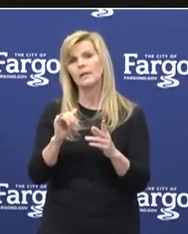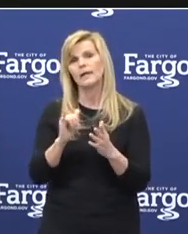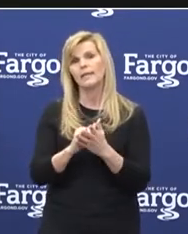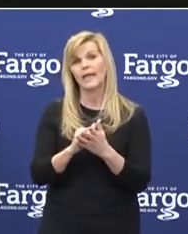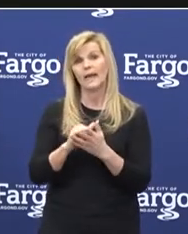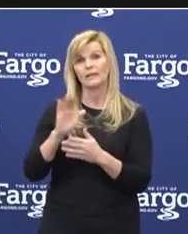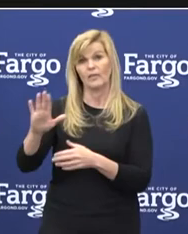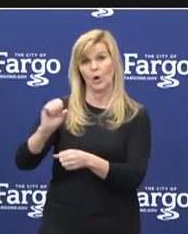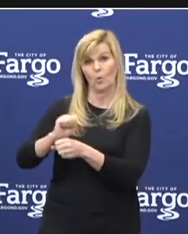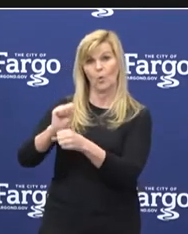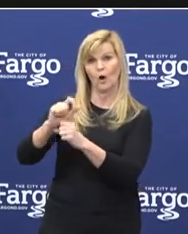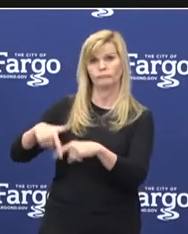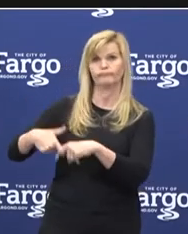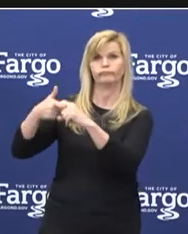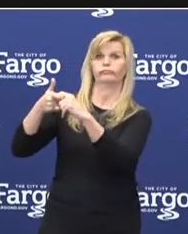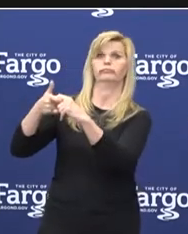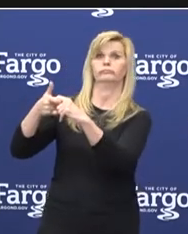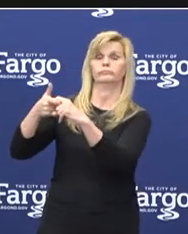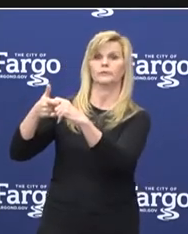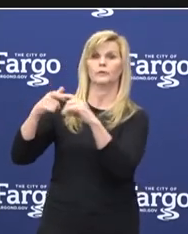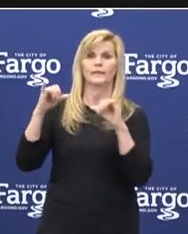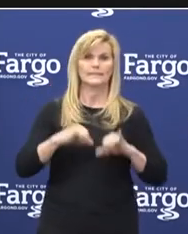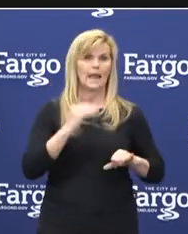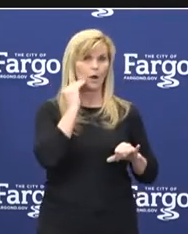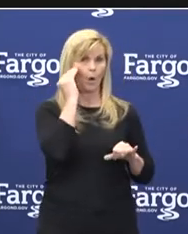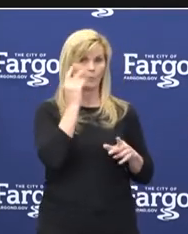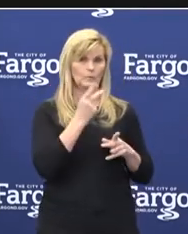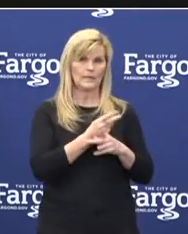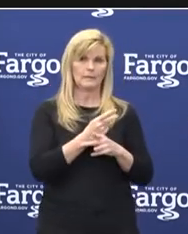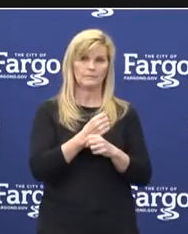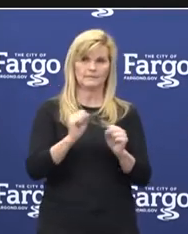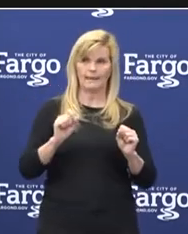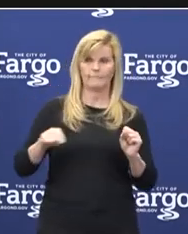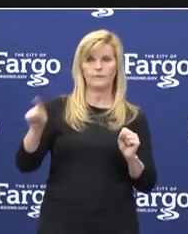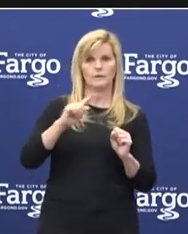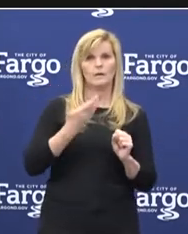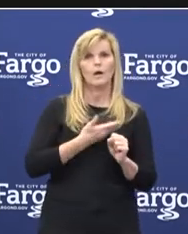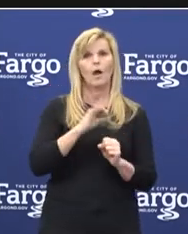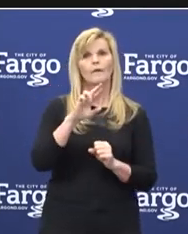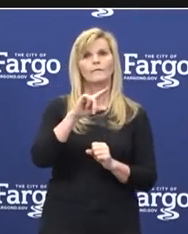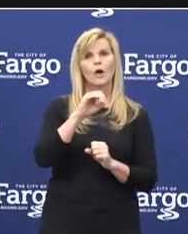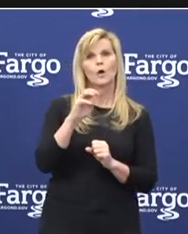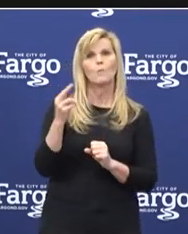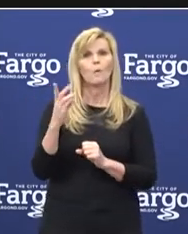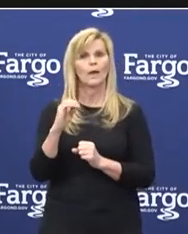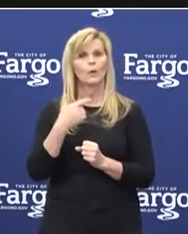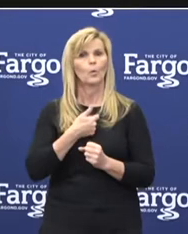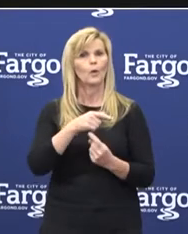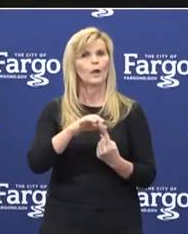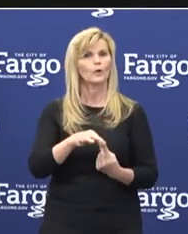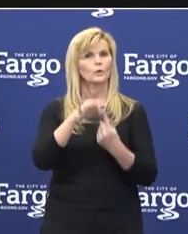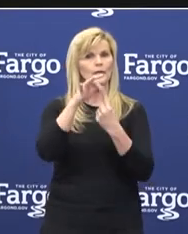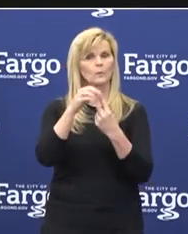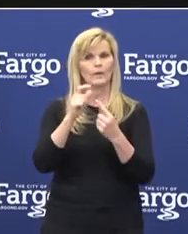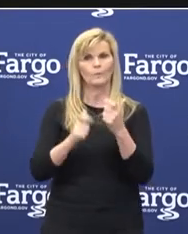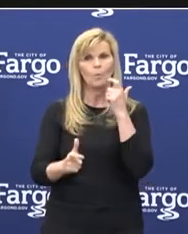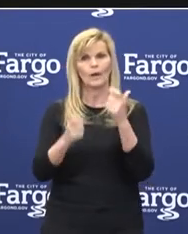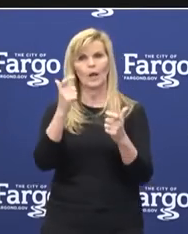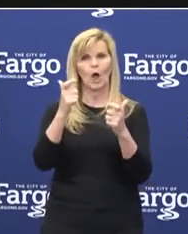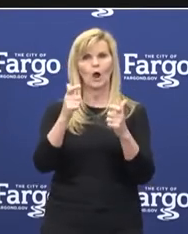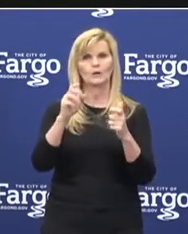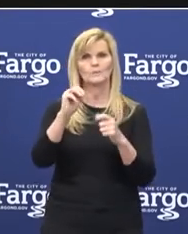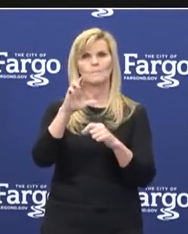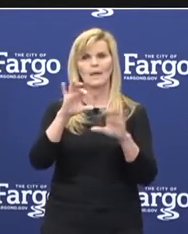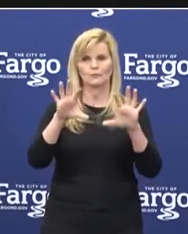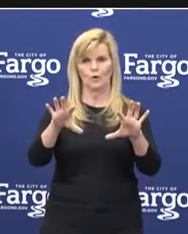work on hold during this time to keep our community safe. Our Fargo-Moorhead area is unique in that we have one large metro area that is following